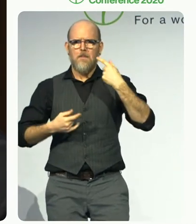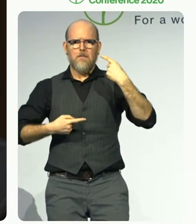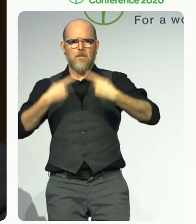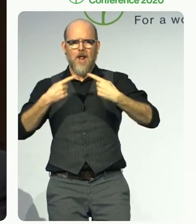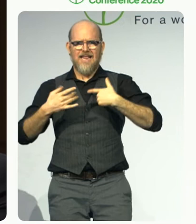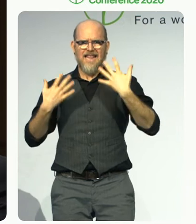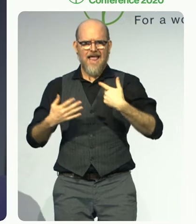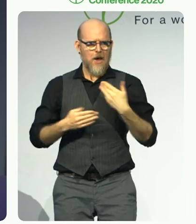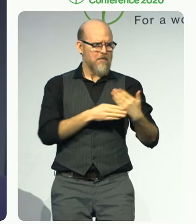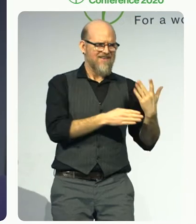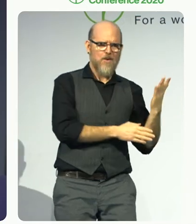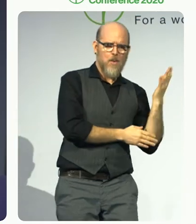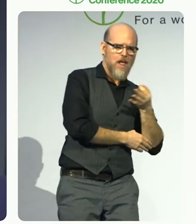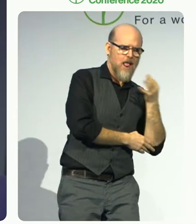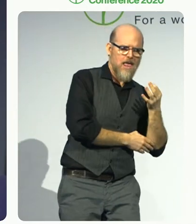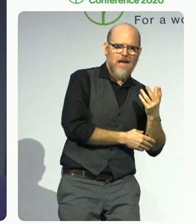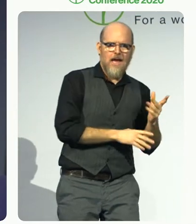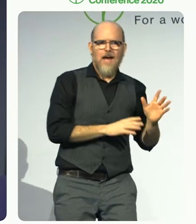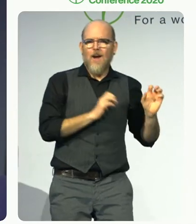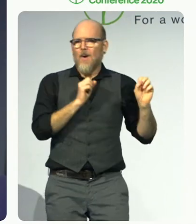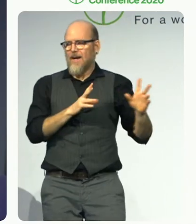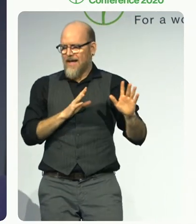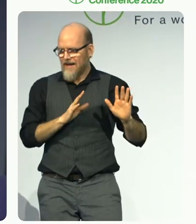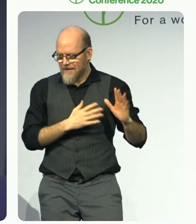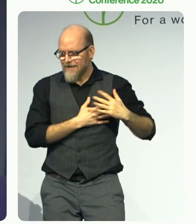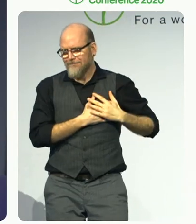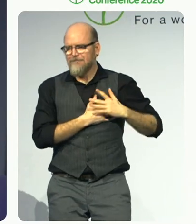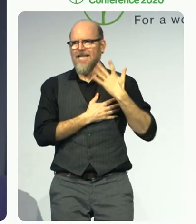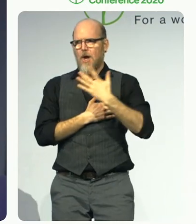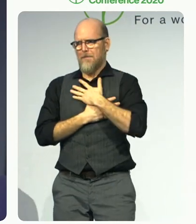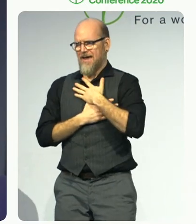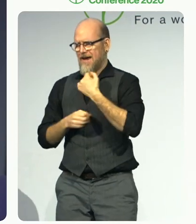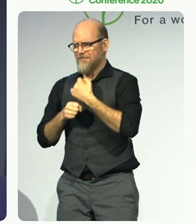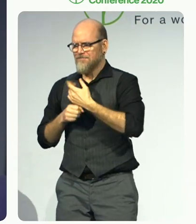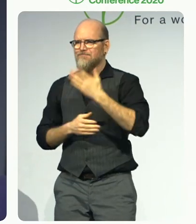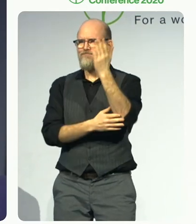You are here, and we should hear the words of the next generation.